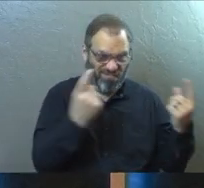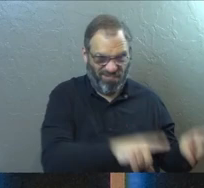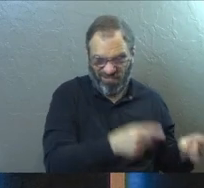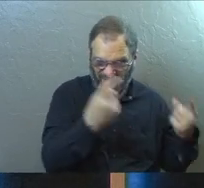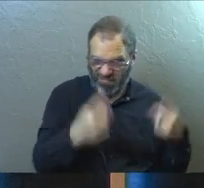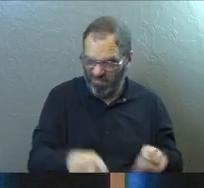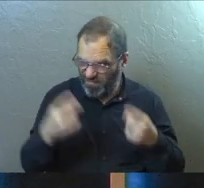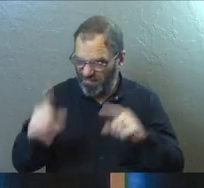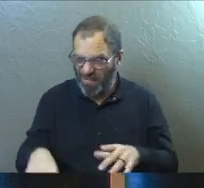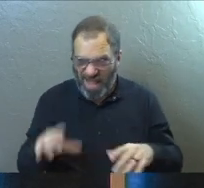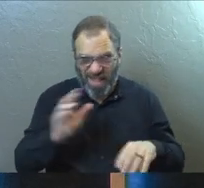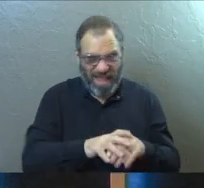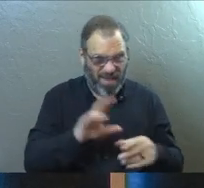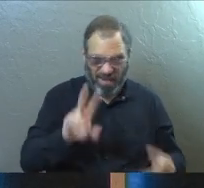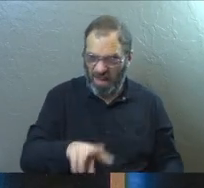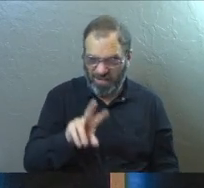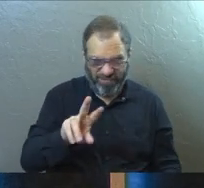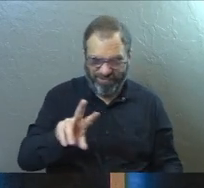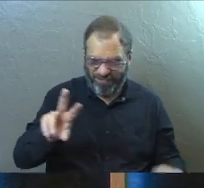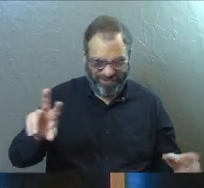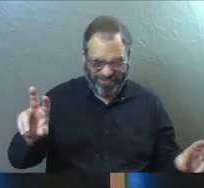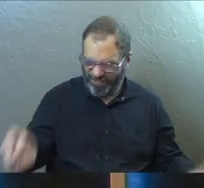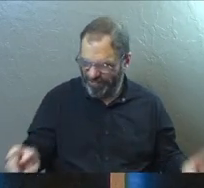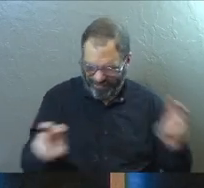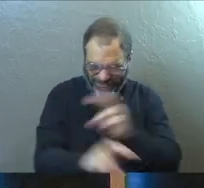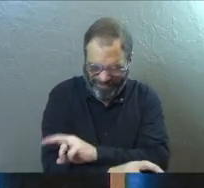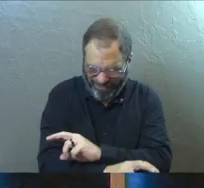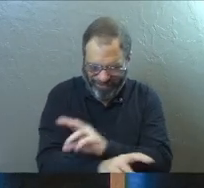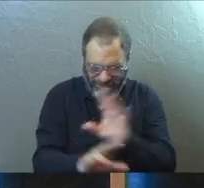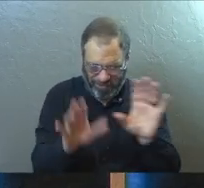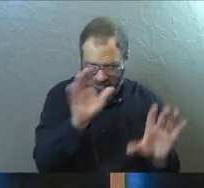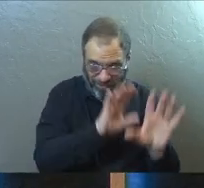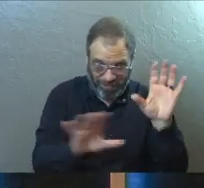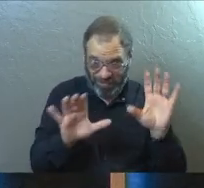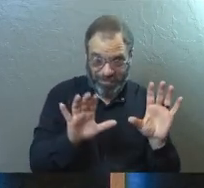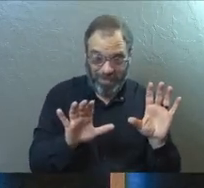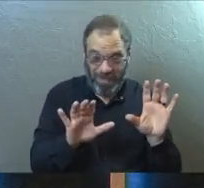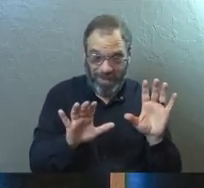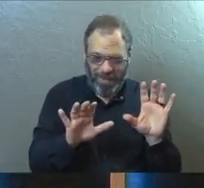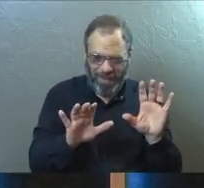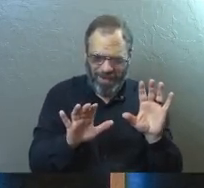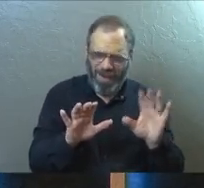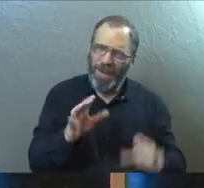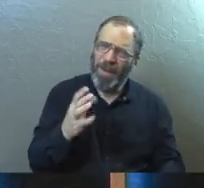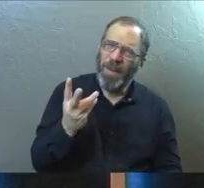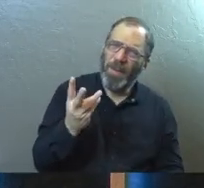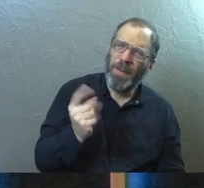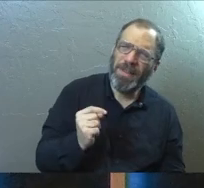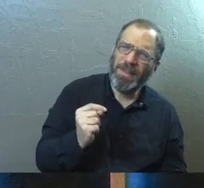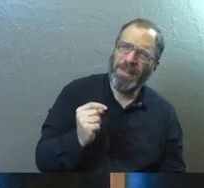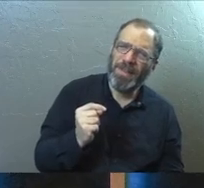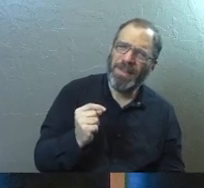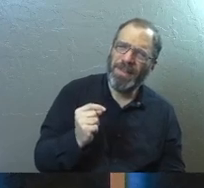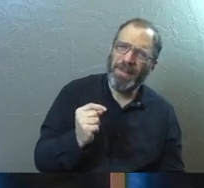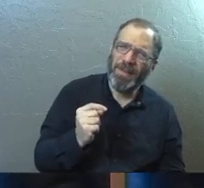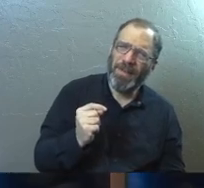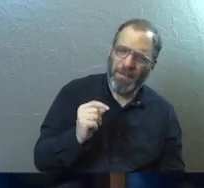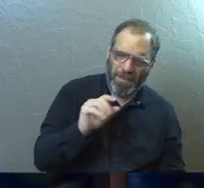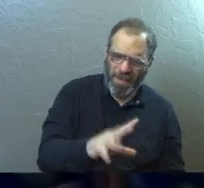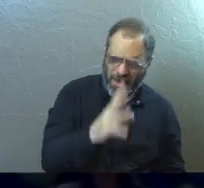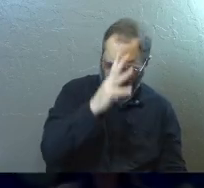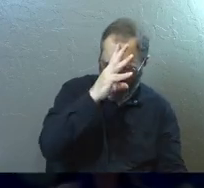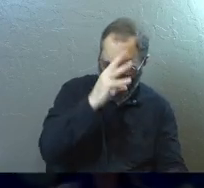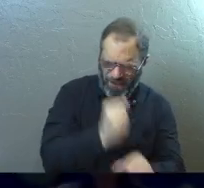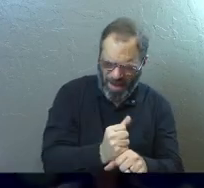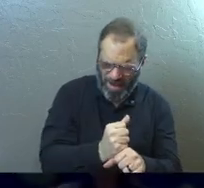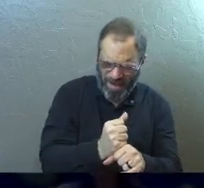That's a whole, a whole lot of flip-flopping around. And what does it make you question? It makes you question the substance of their faith.